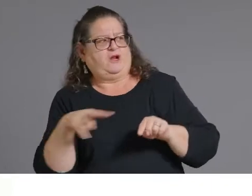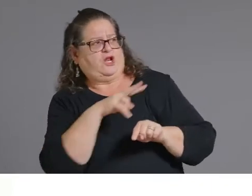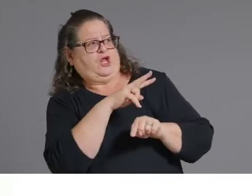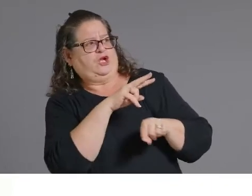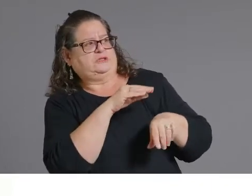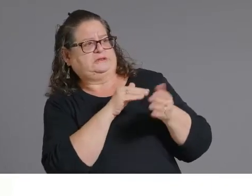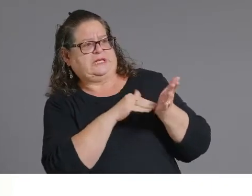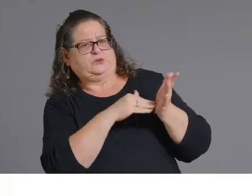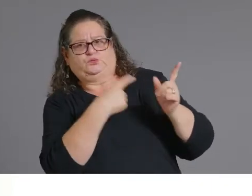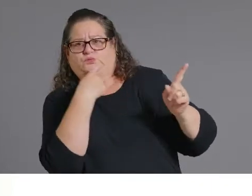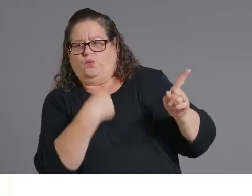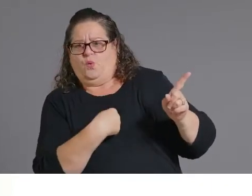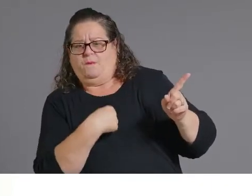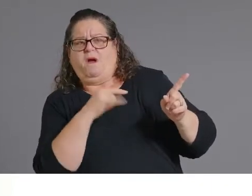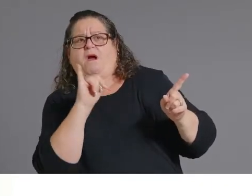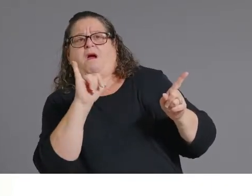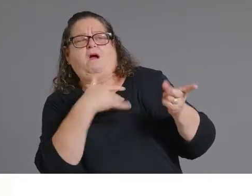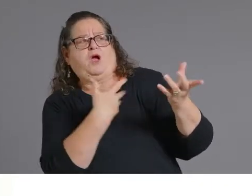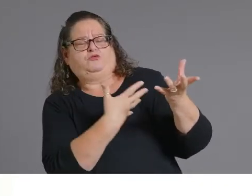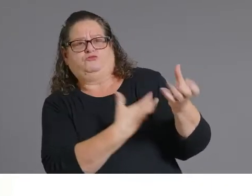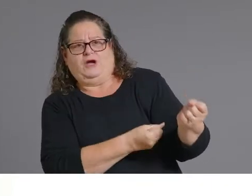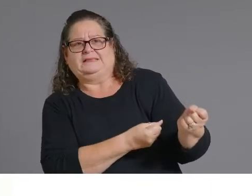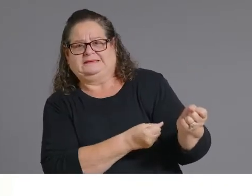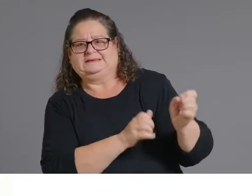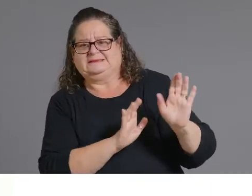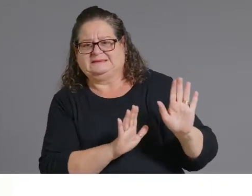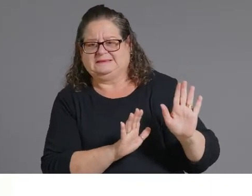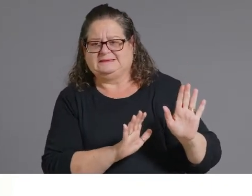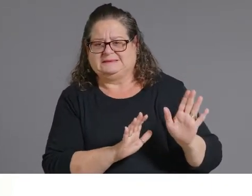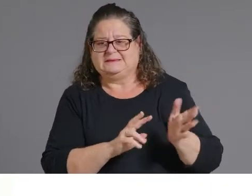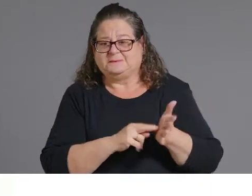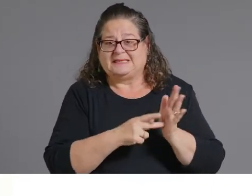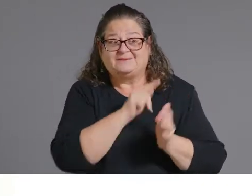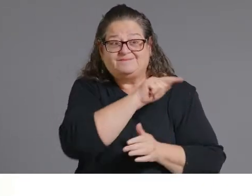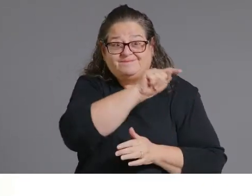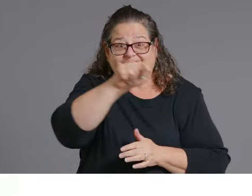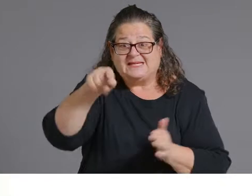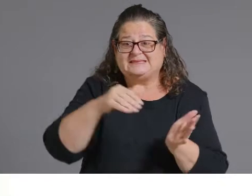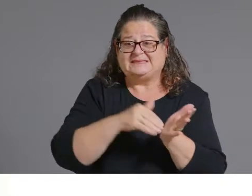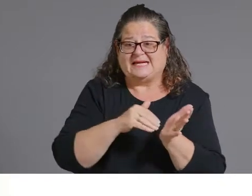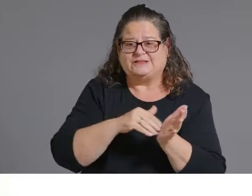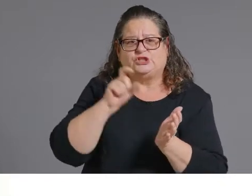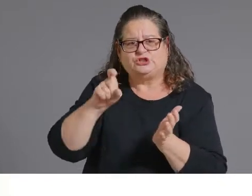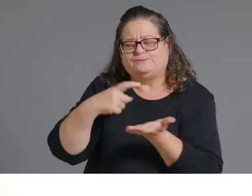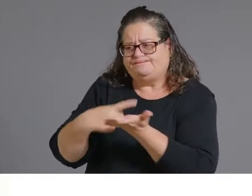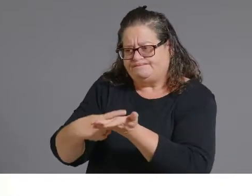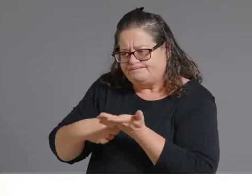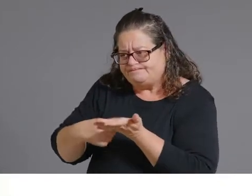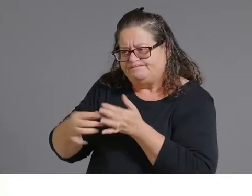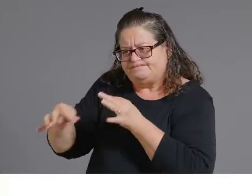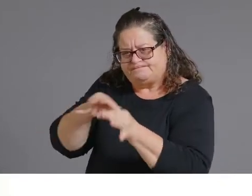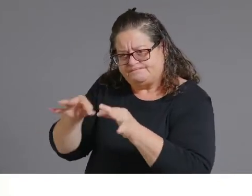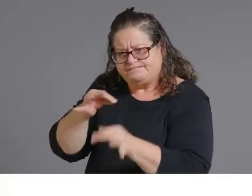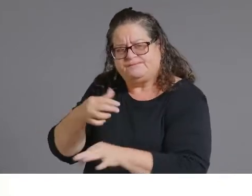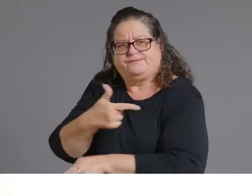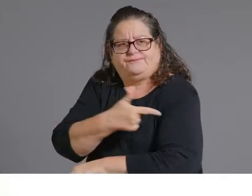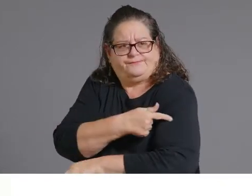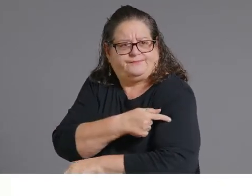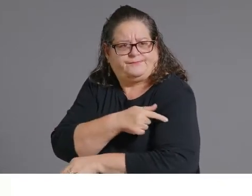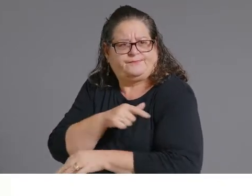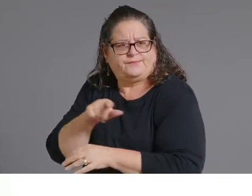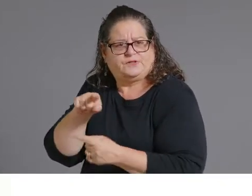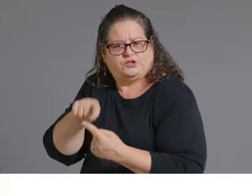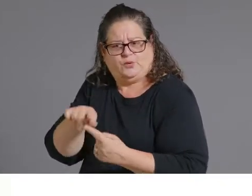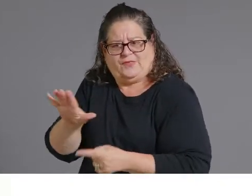so we encourage our providers to talk to their patients about getting the vaccine the benefits of the vaccine that it's safe